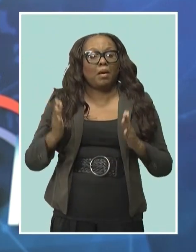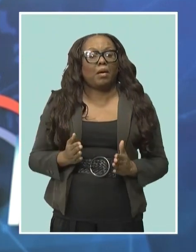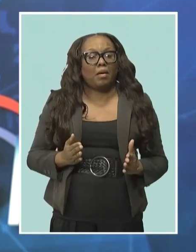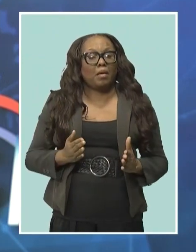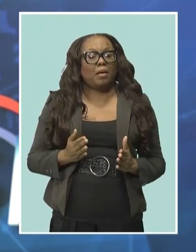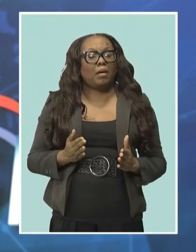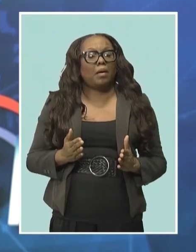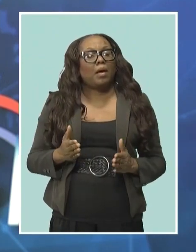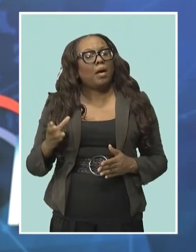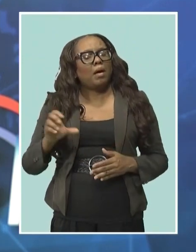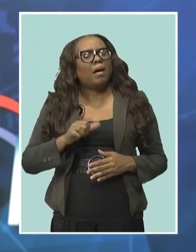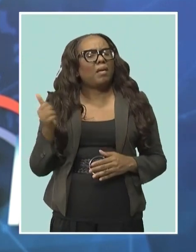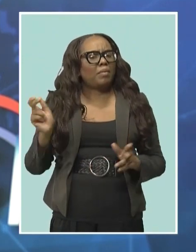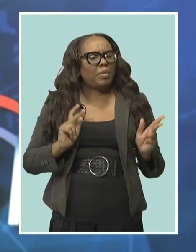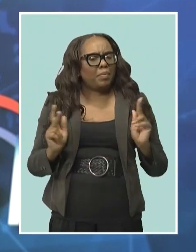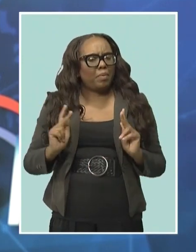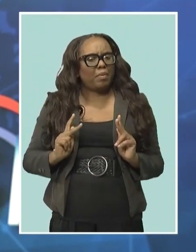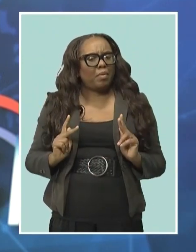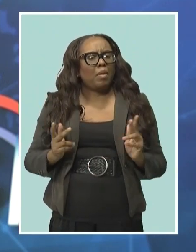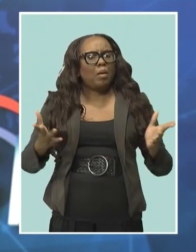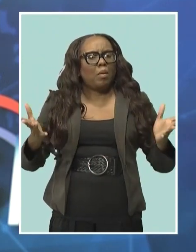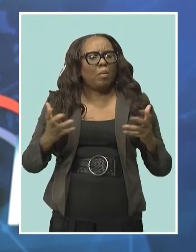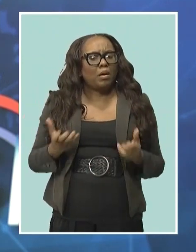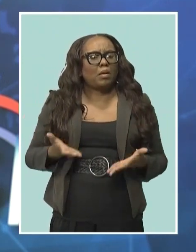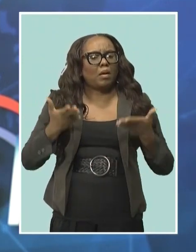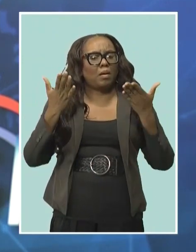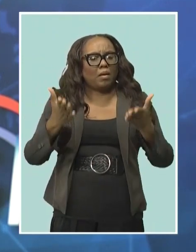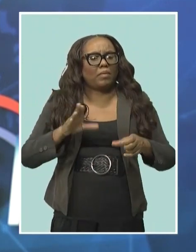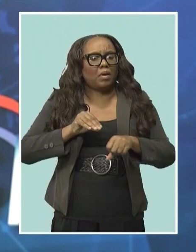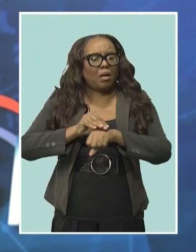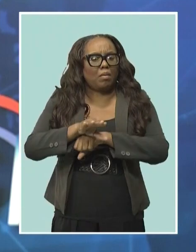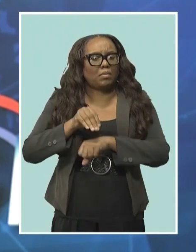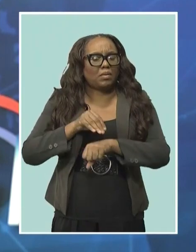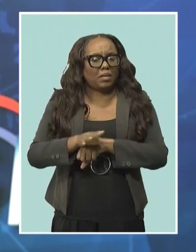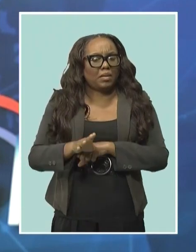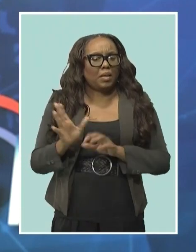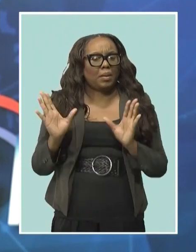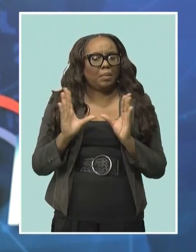to expand the range of counselling sessions available to families of victims.